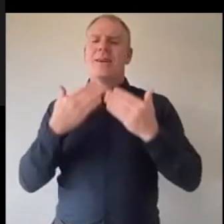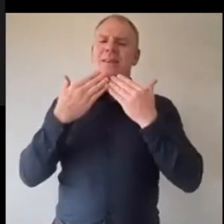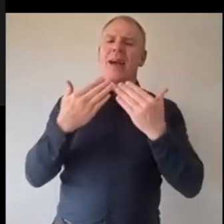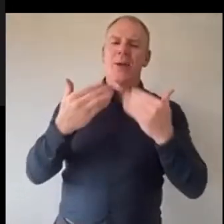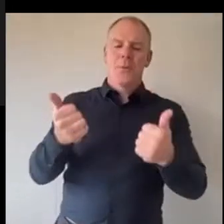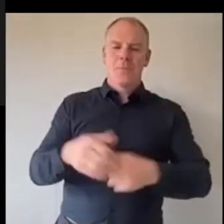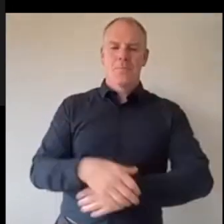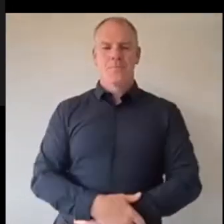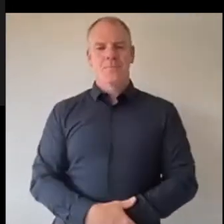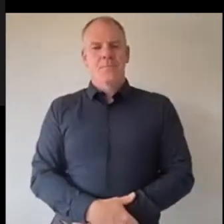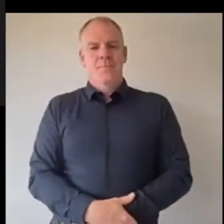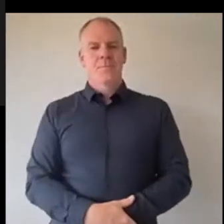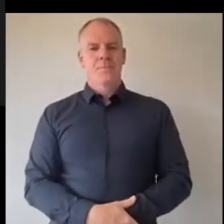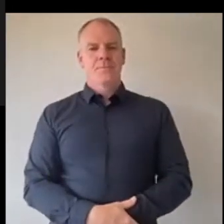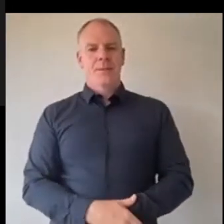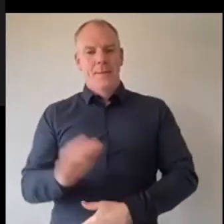thanks Jake